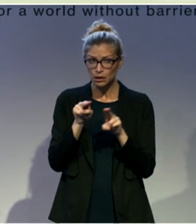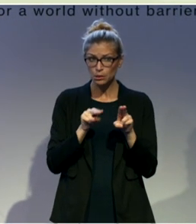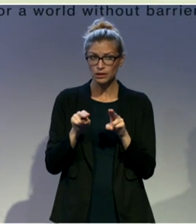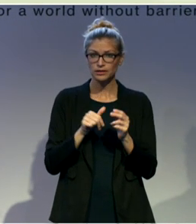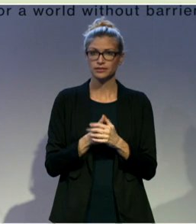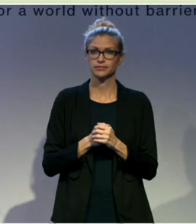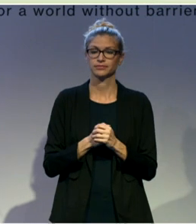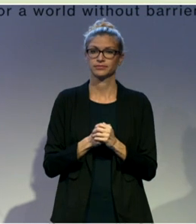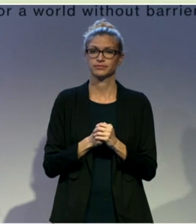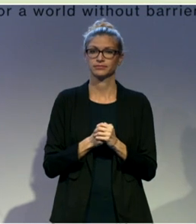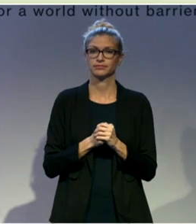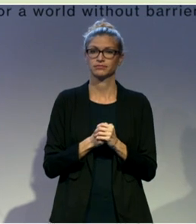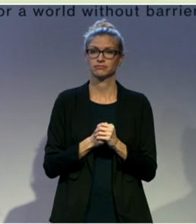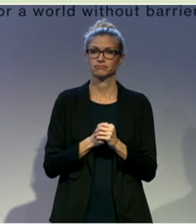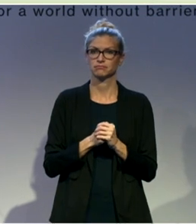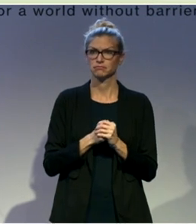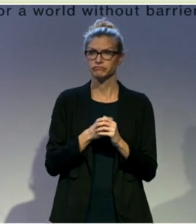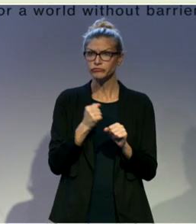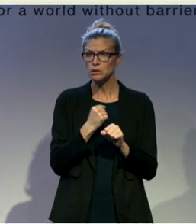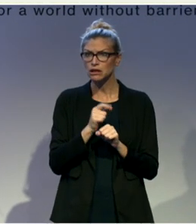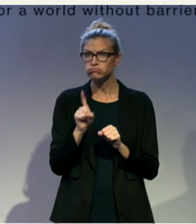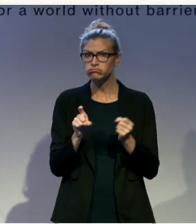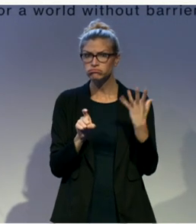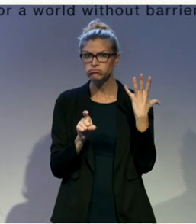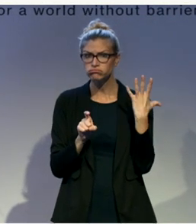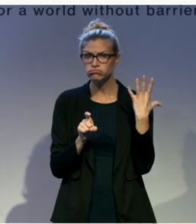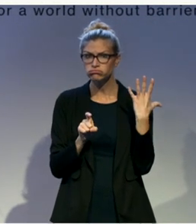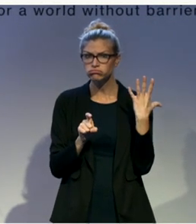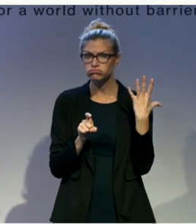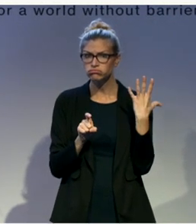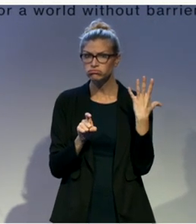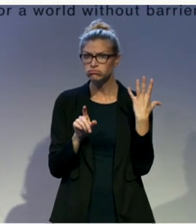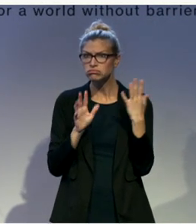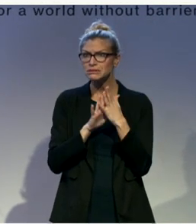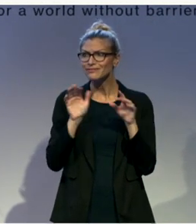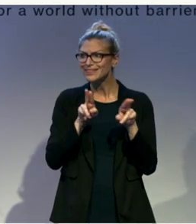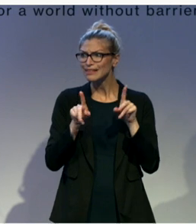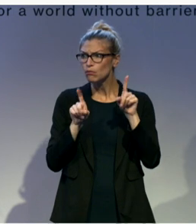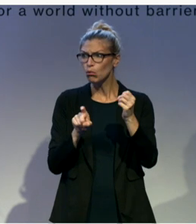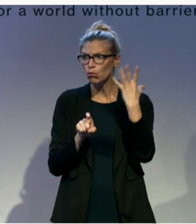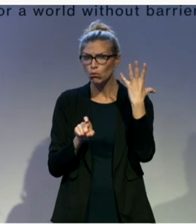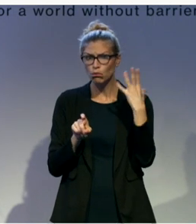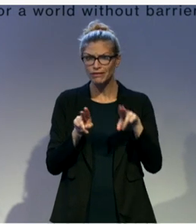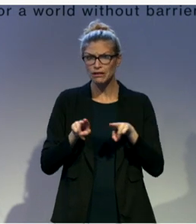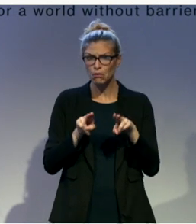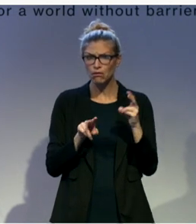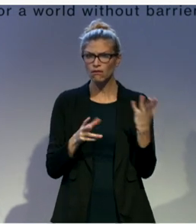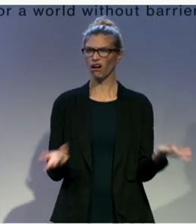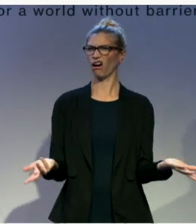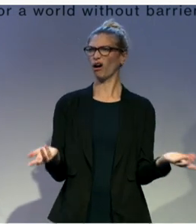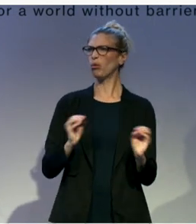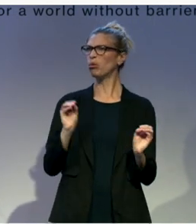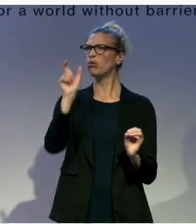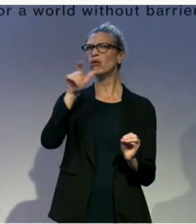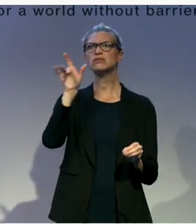Does it work? Can you operate the video? There is nobody up? No, no, there are. I'm sure